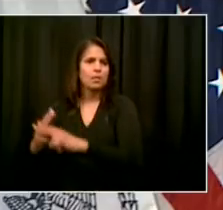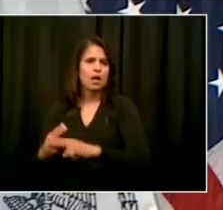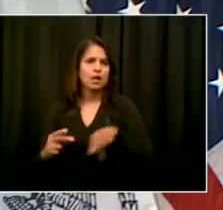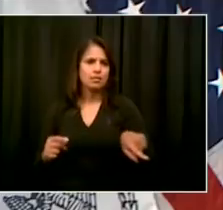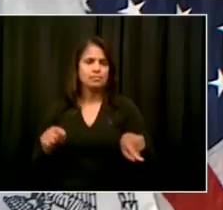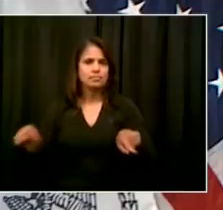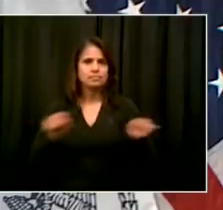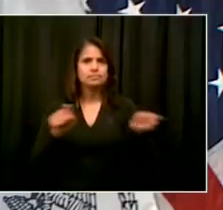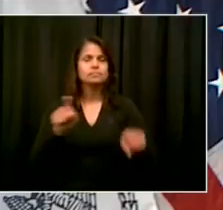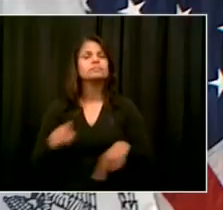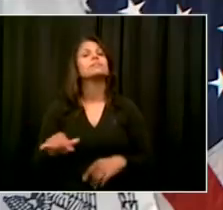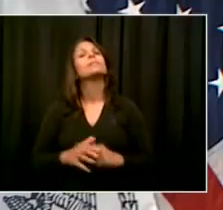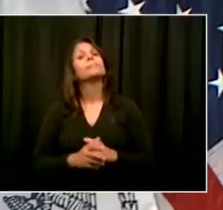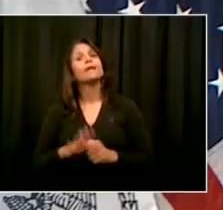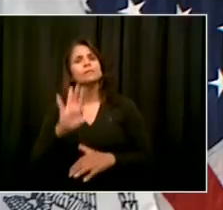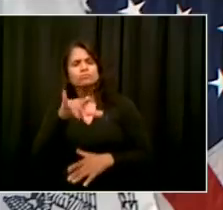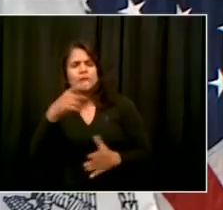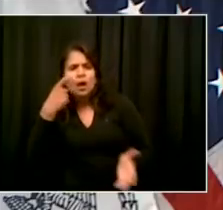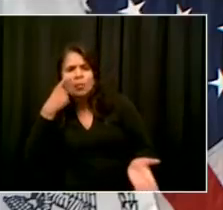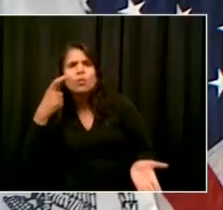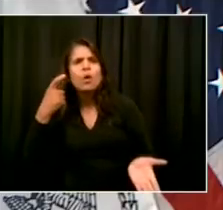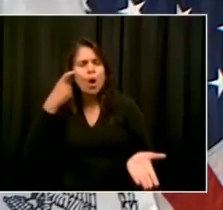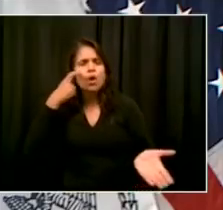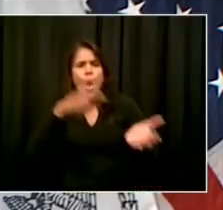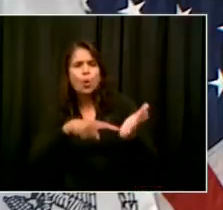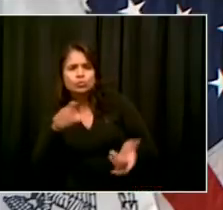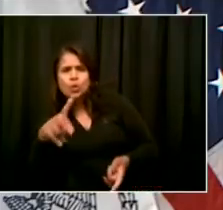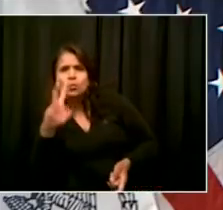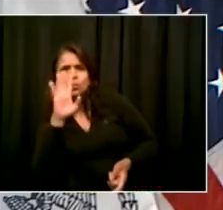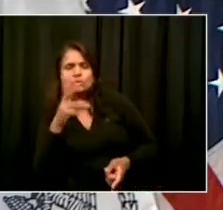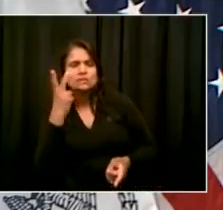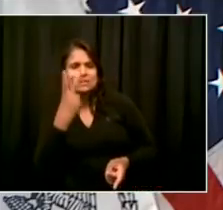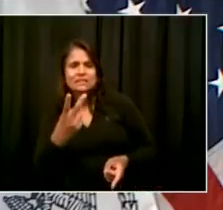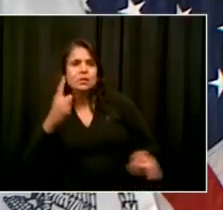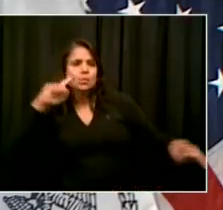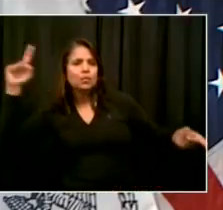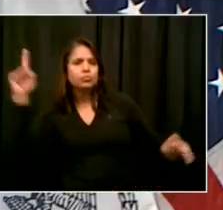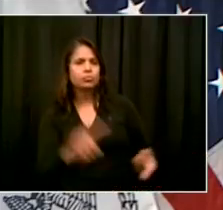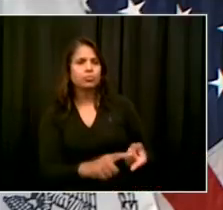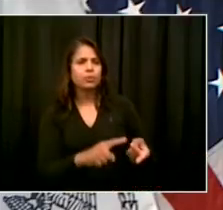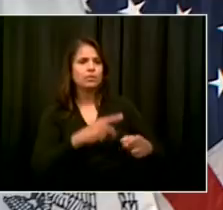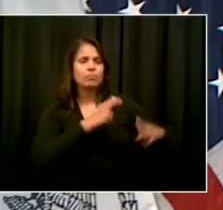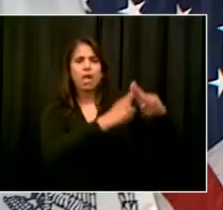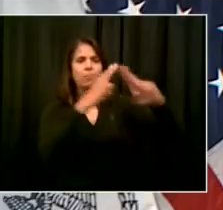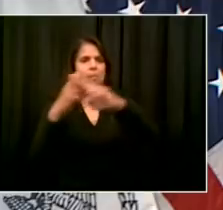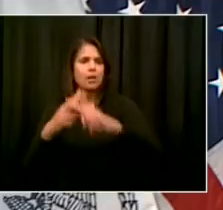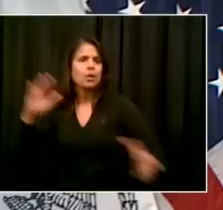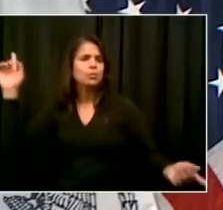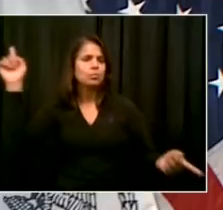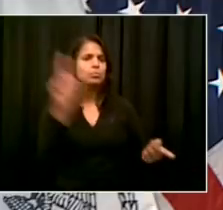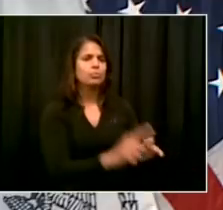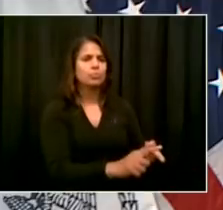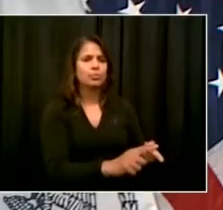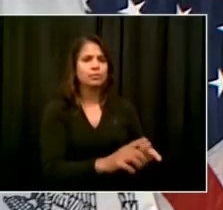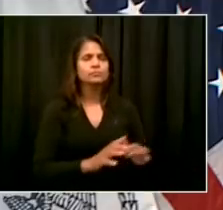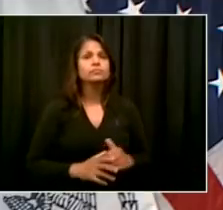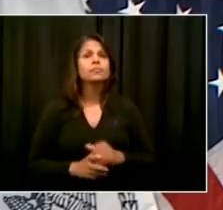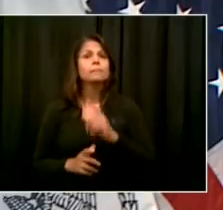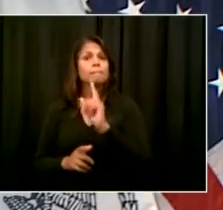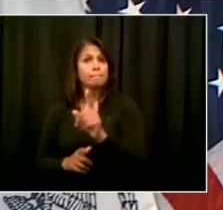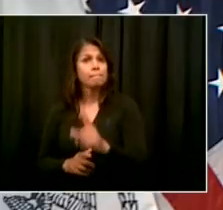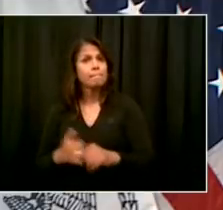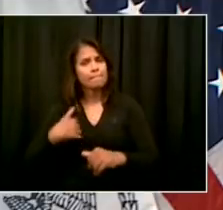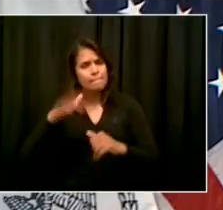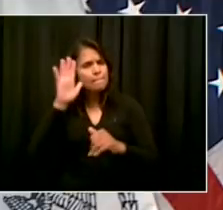personally into the situation with the 13, the 1-3 and 1-7 precincts. But the overall approach is unless there is a